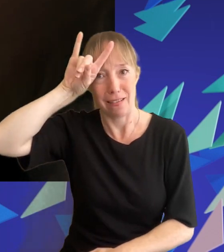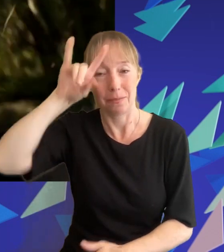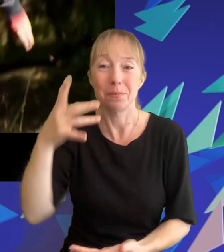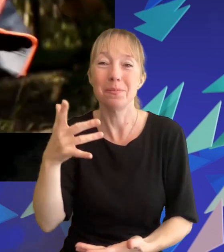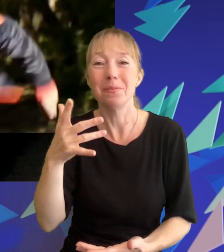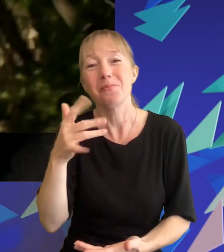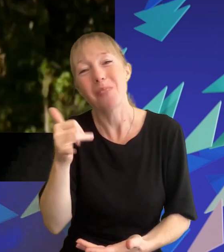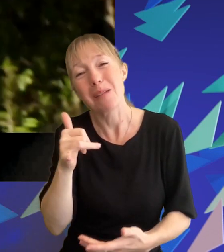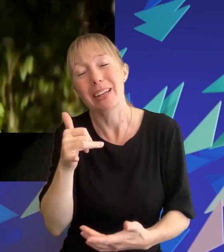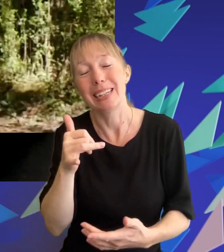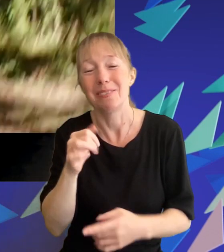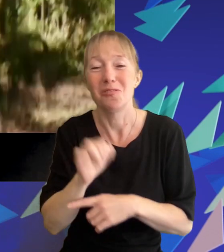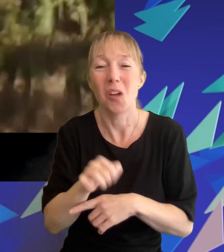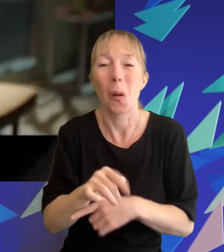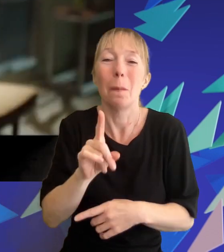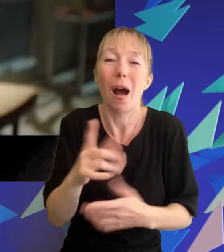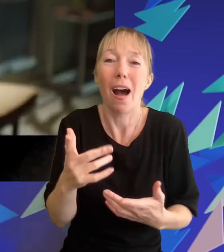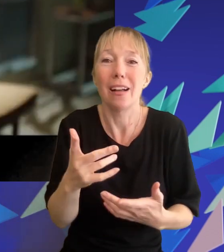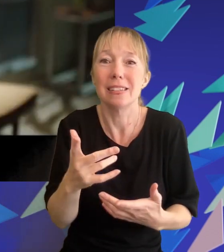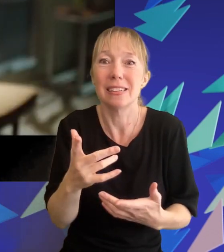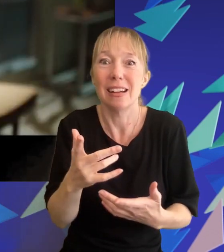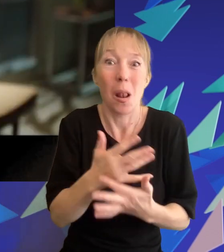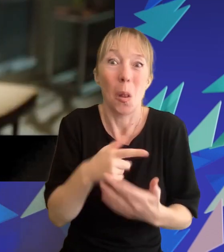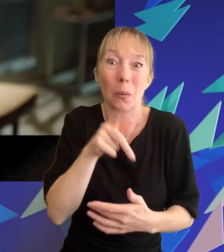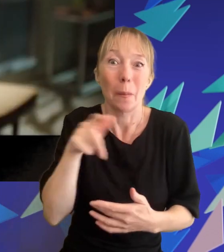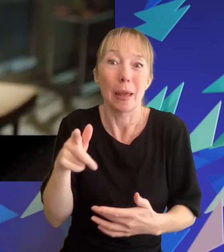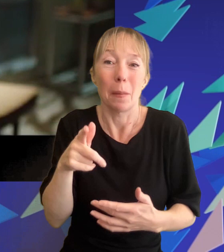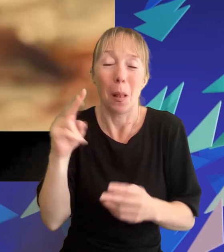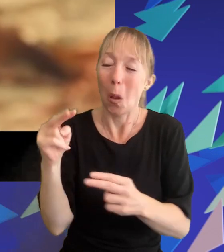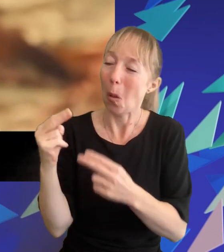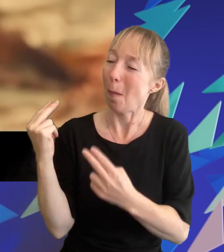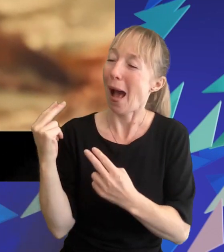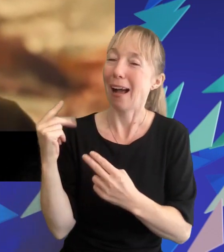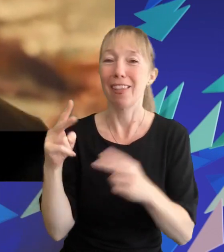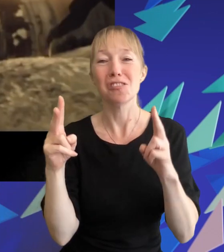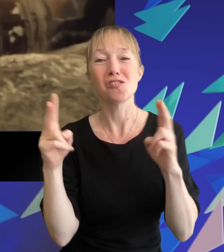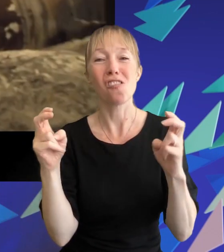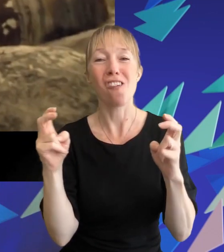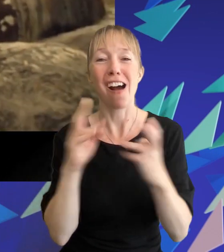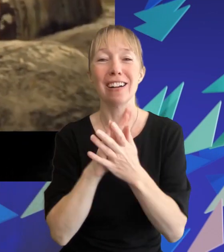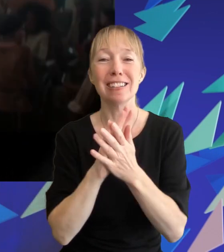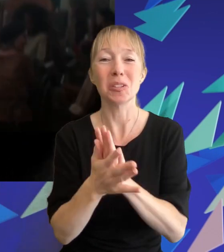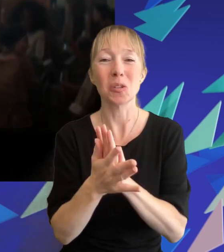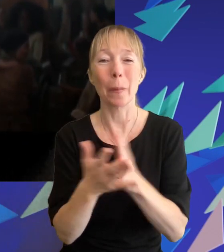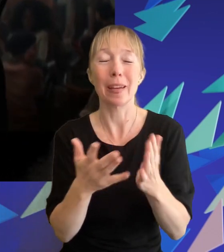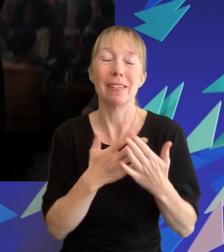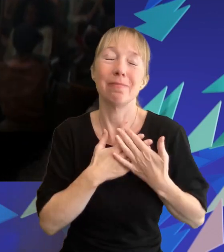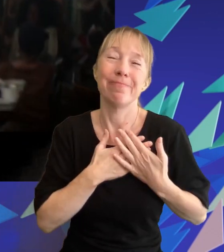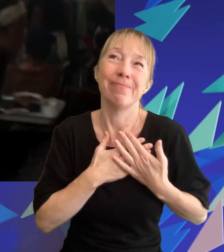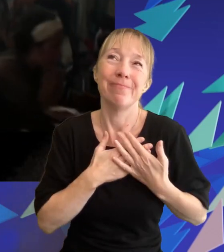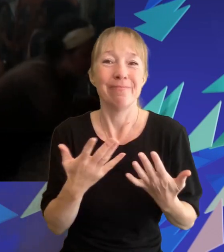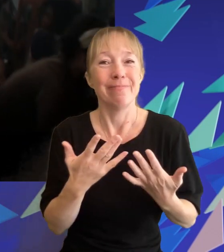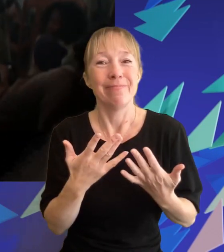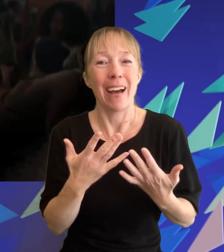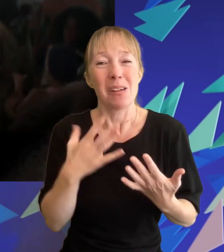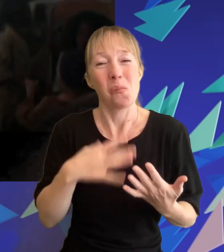joke about it but you'll be hard pressed not to find someone who looks back at the genre without that feeling of nostalgia and longing for a simpler time